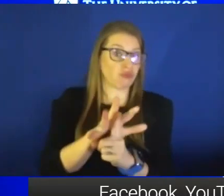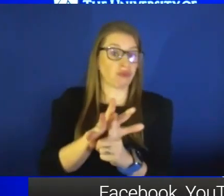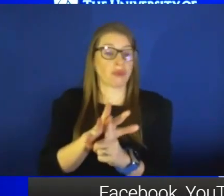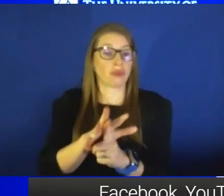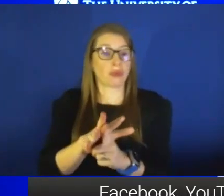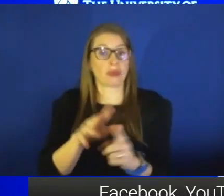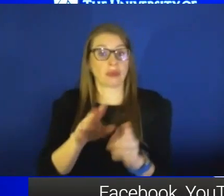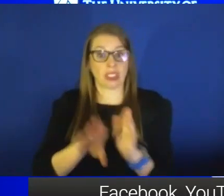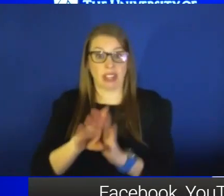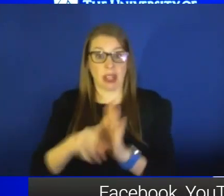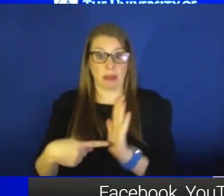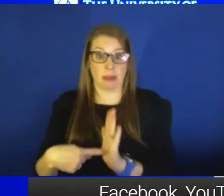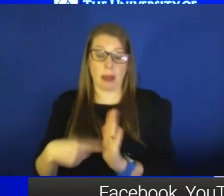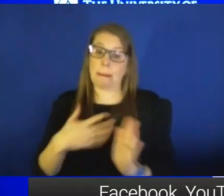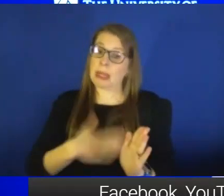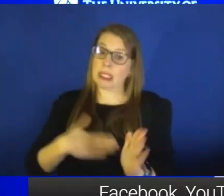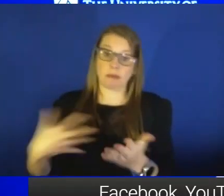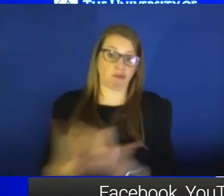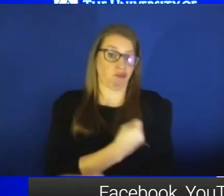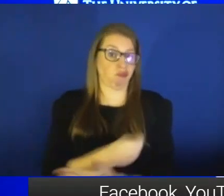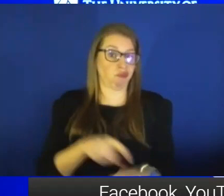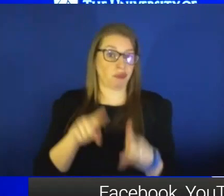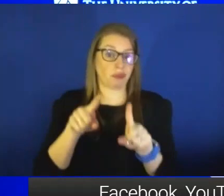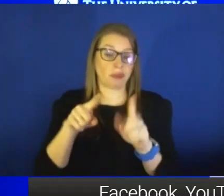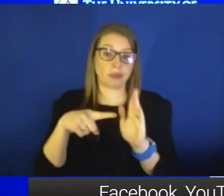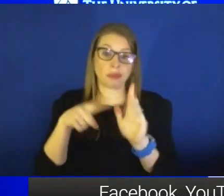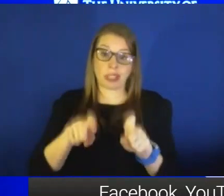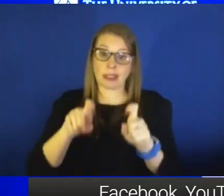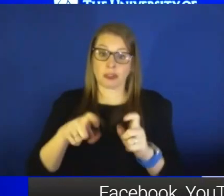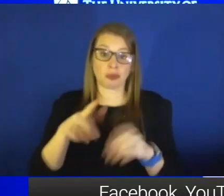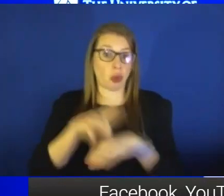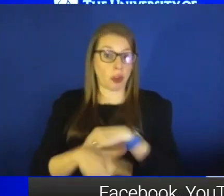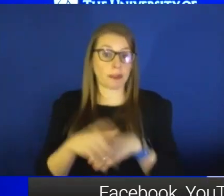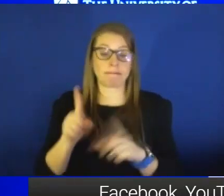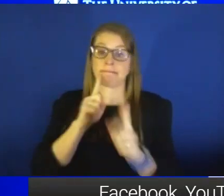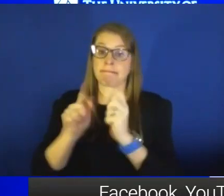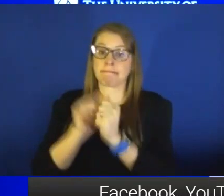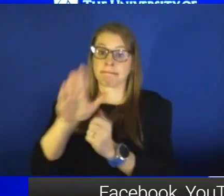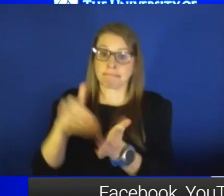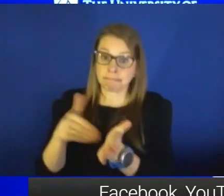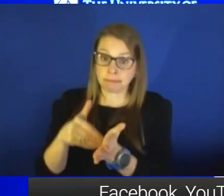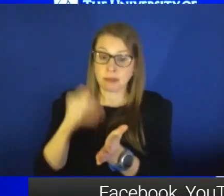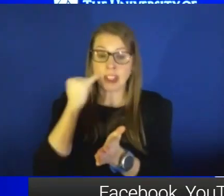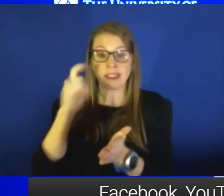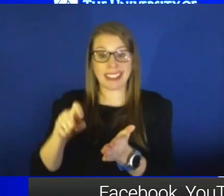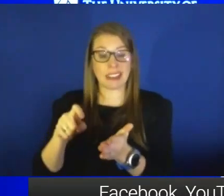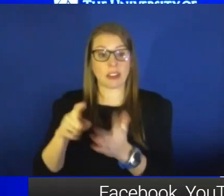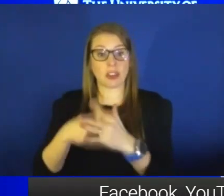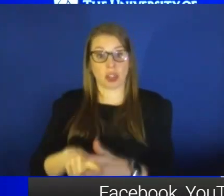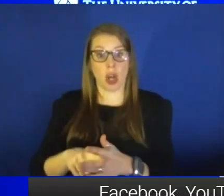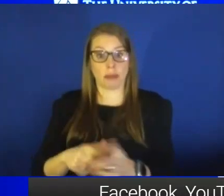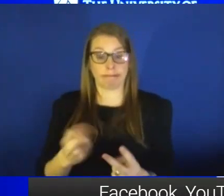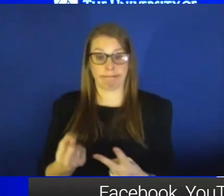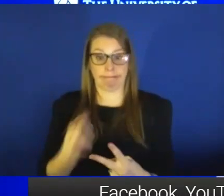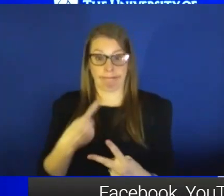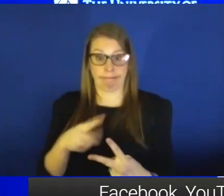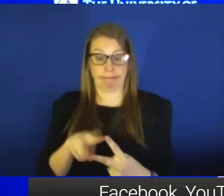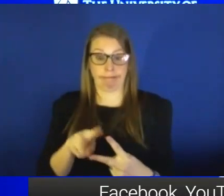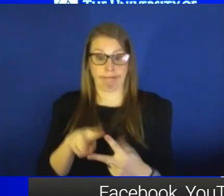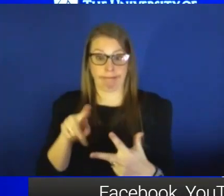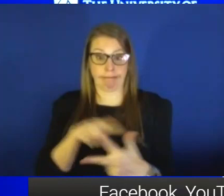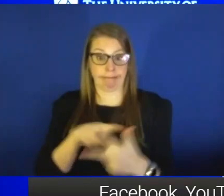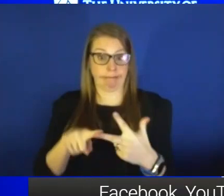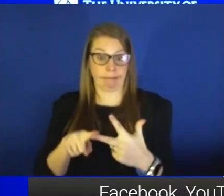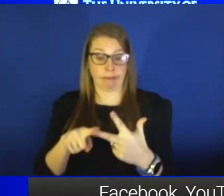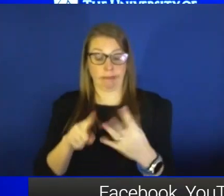please go get tested early. Talk with your doctors. And if you need to get on either remdesivir or monoclonal antibody or Paxlovid or